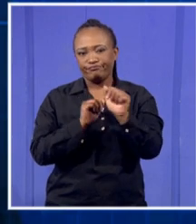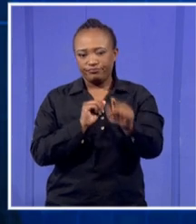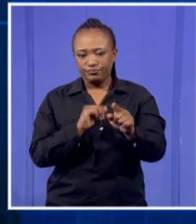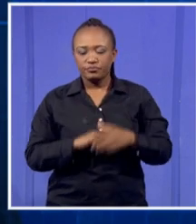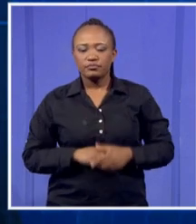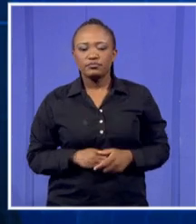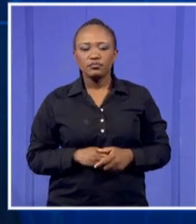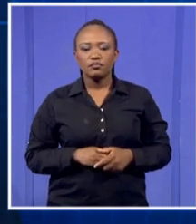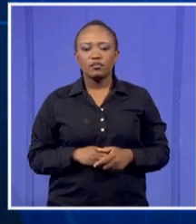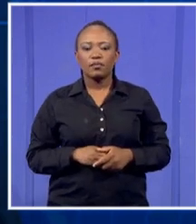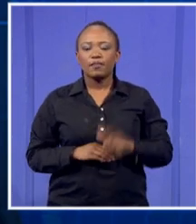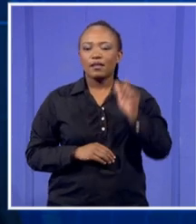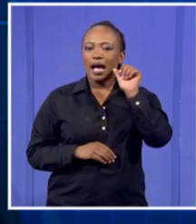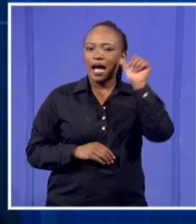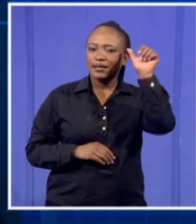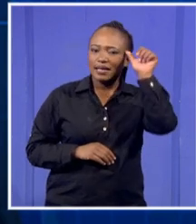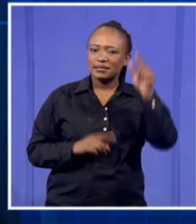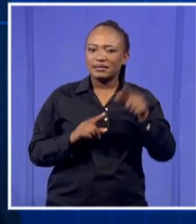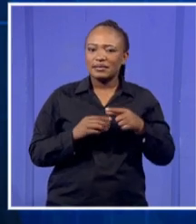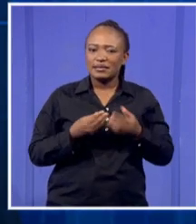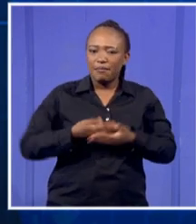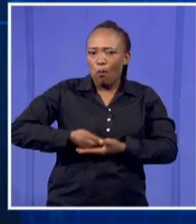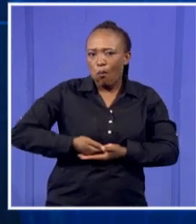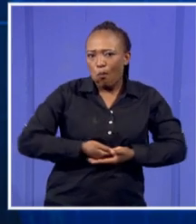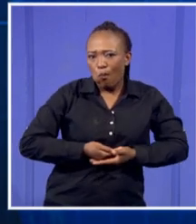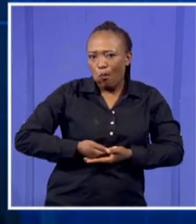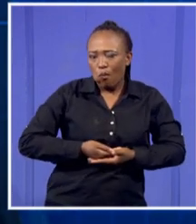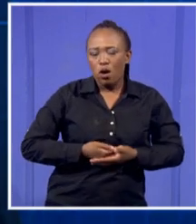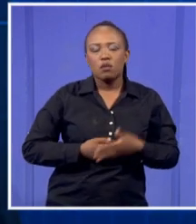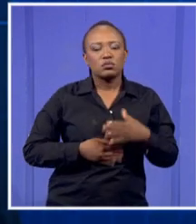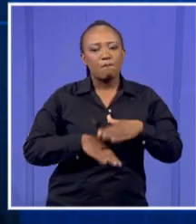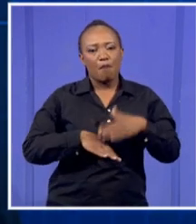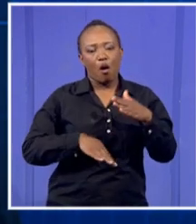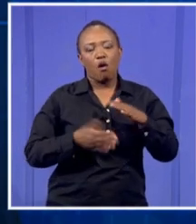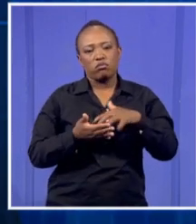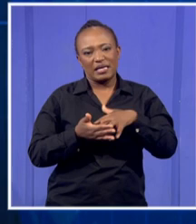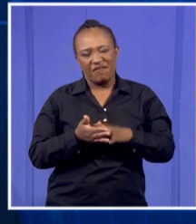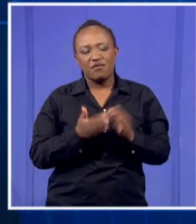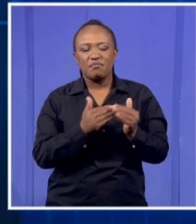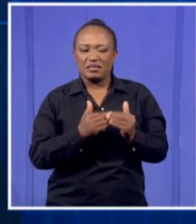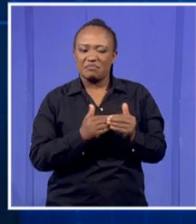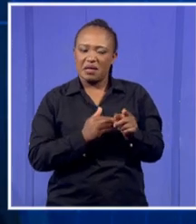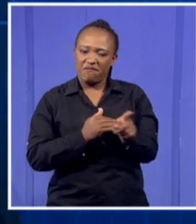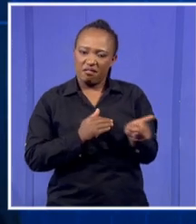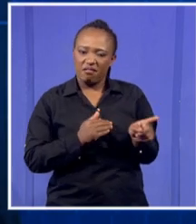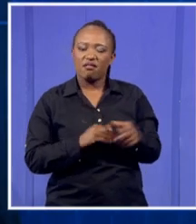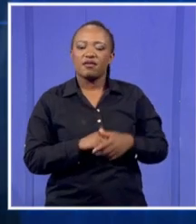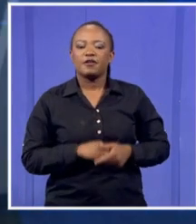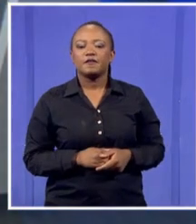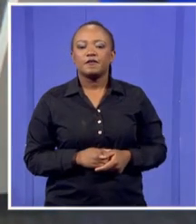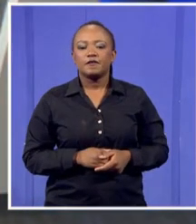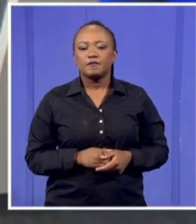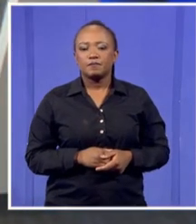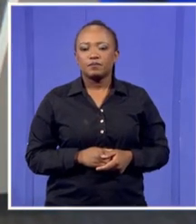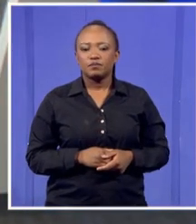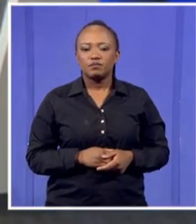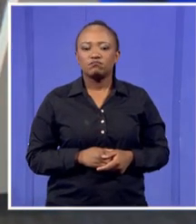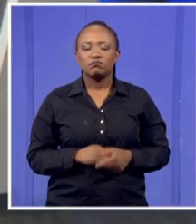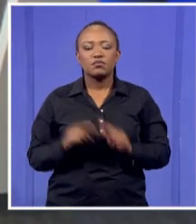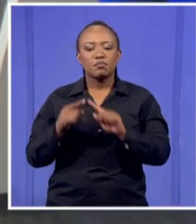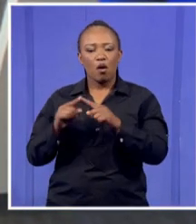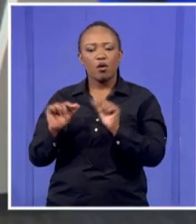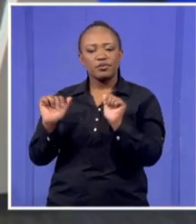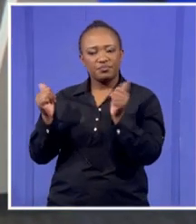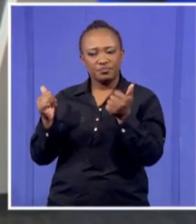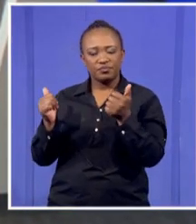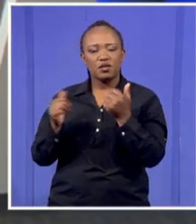And then of course, our elderly and infants, more vulnerable. So take extra precaution with them. Okay. Really good points. I had to bring this up because I think